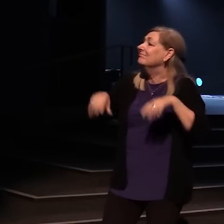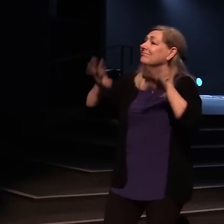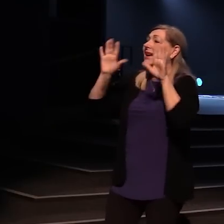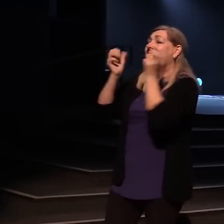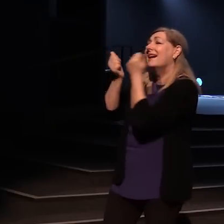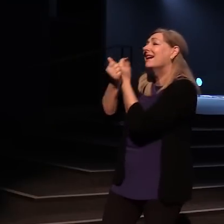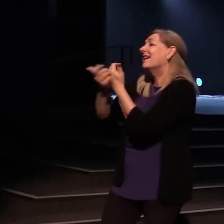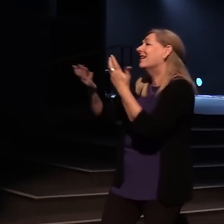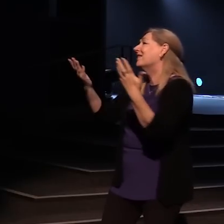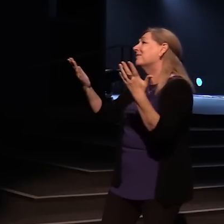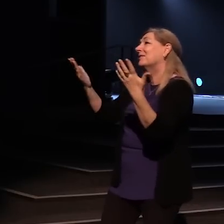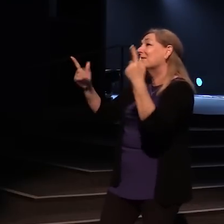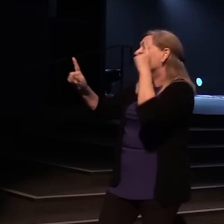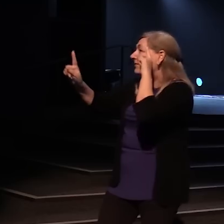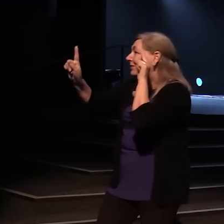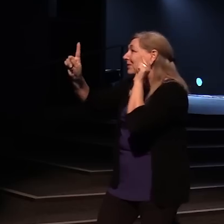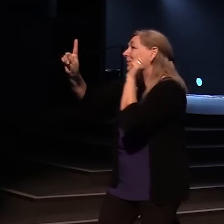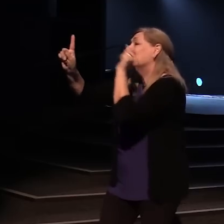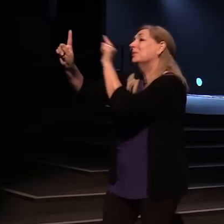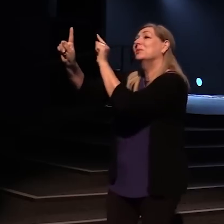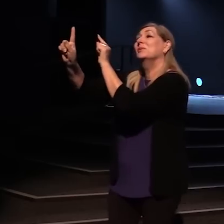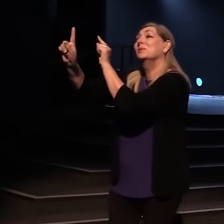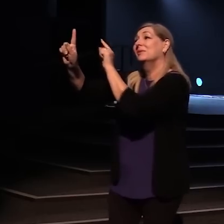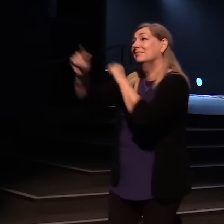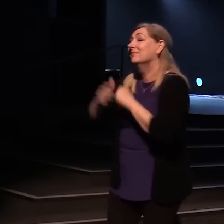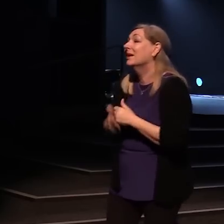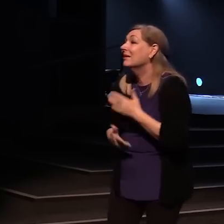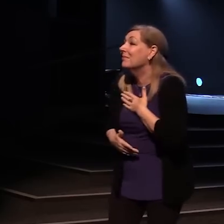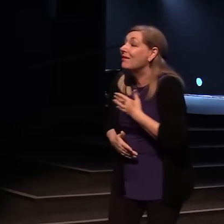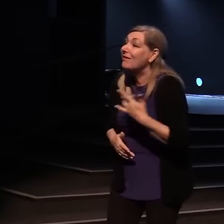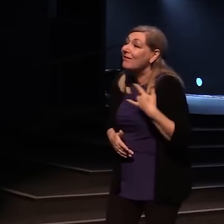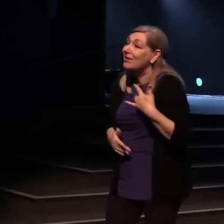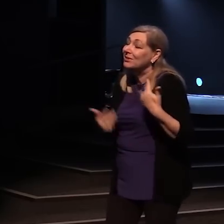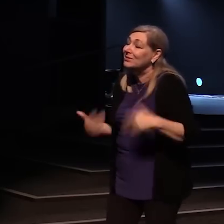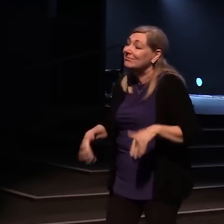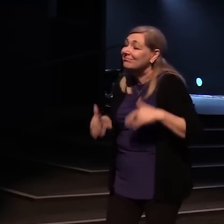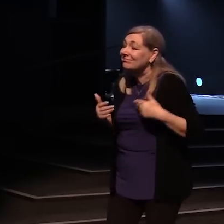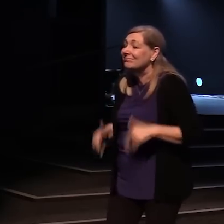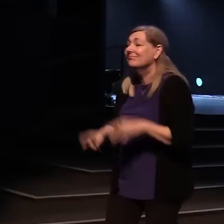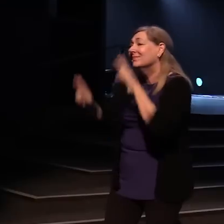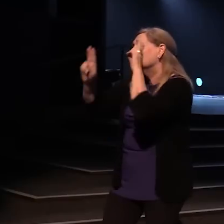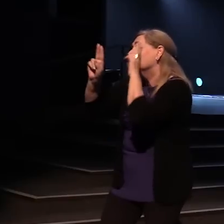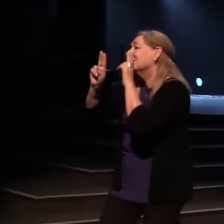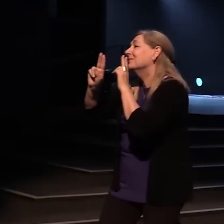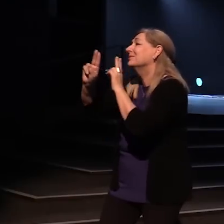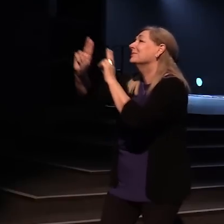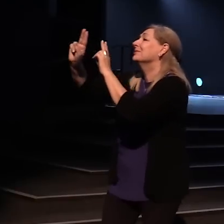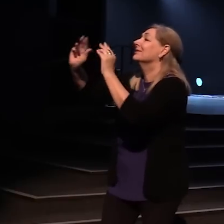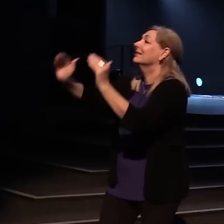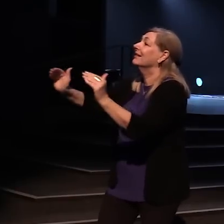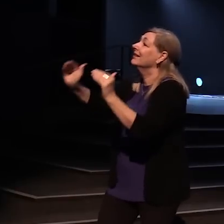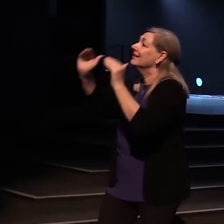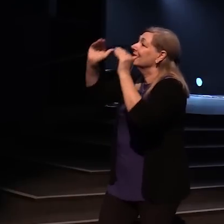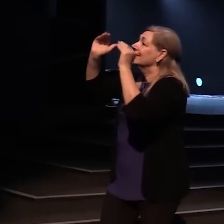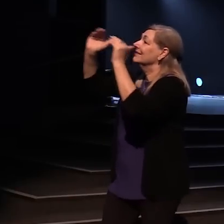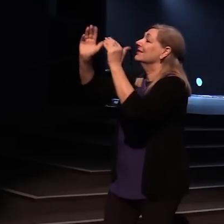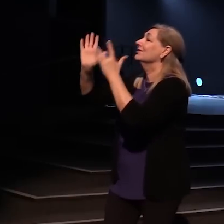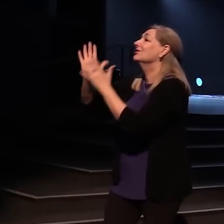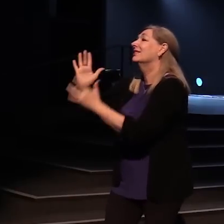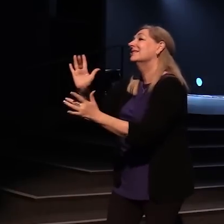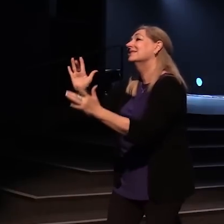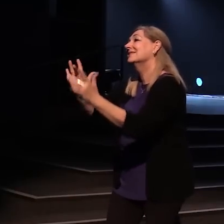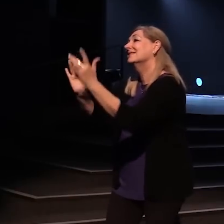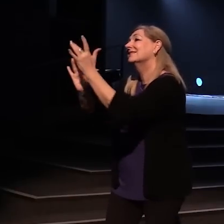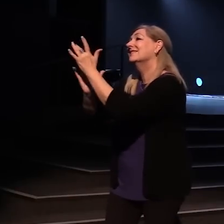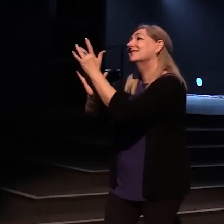give you everything My heart adores you, Jesus